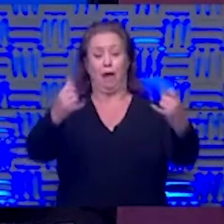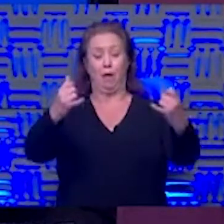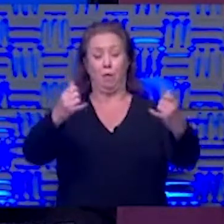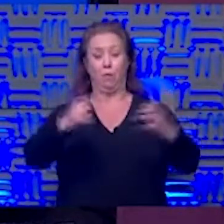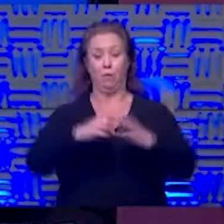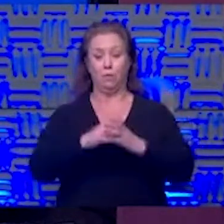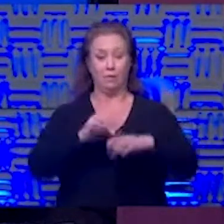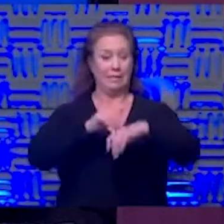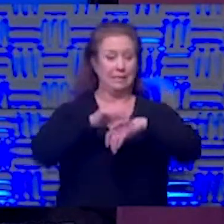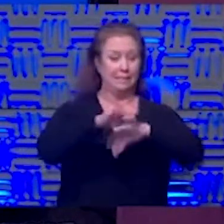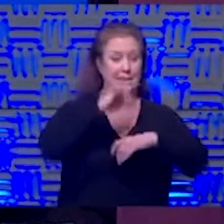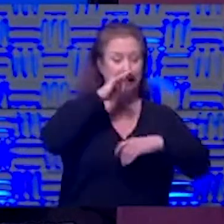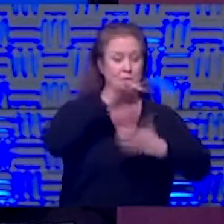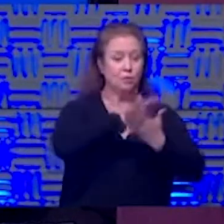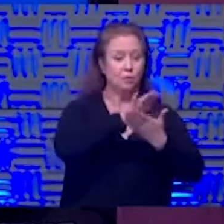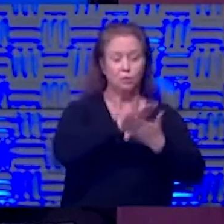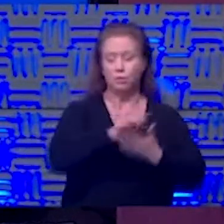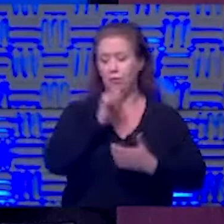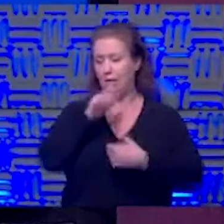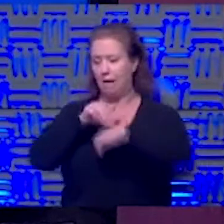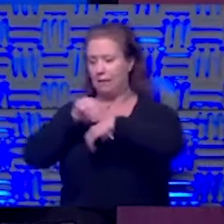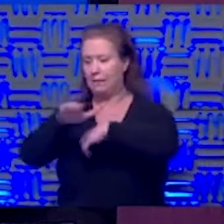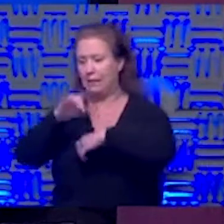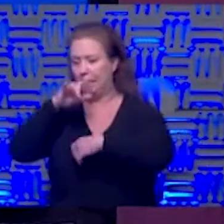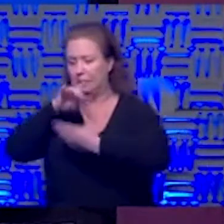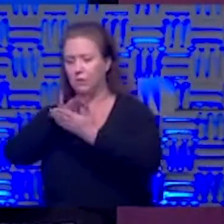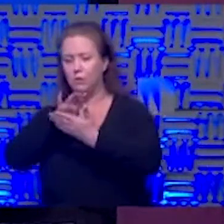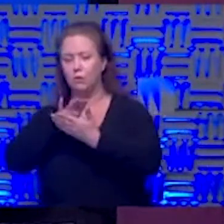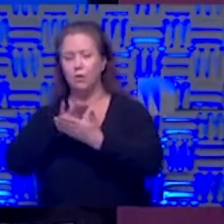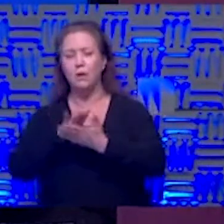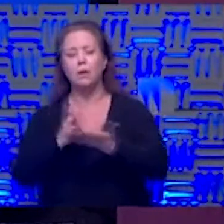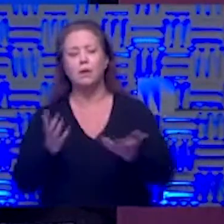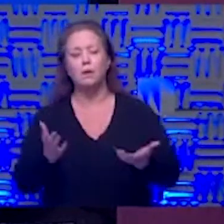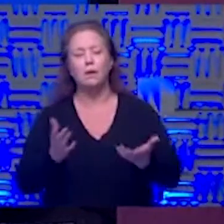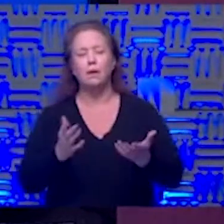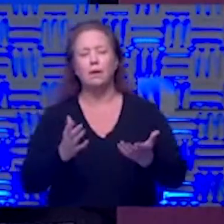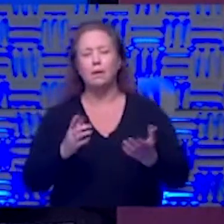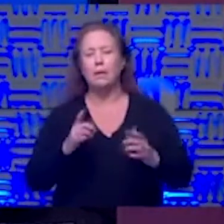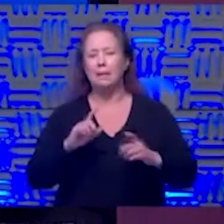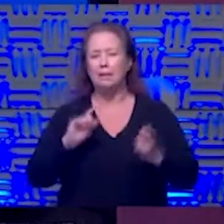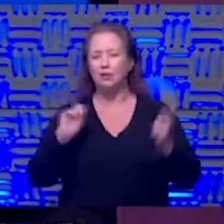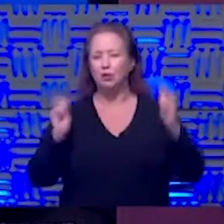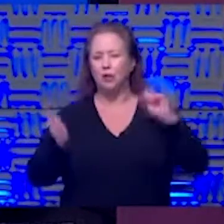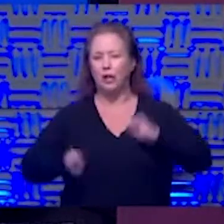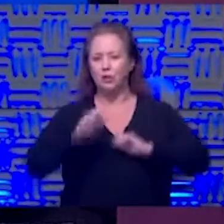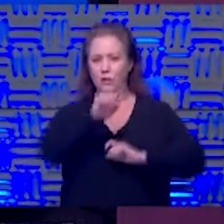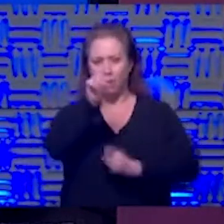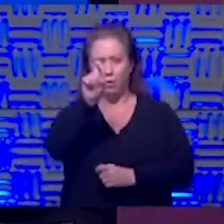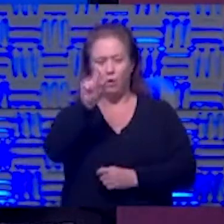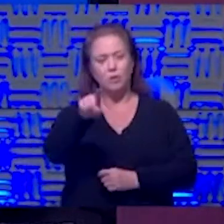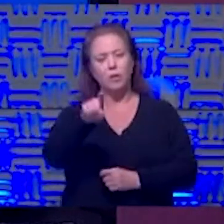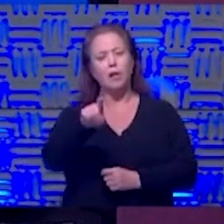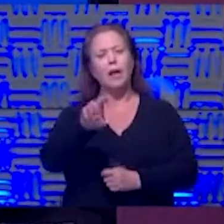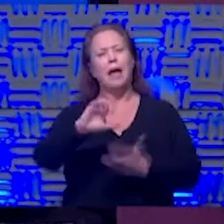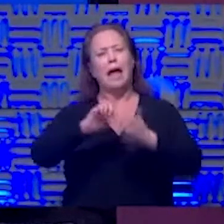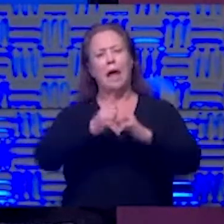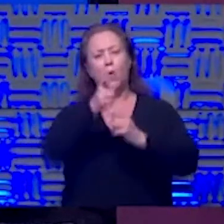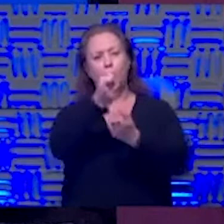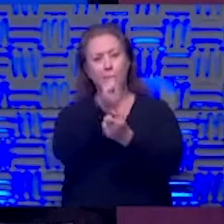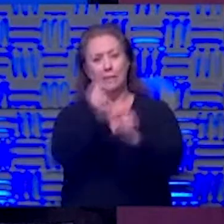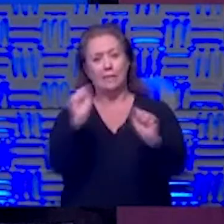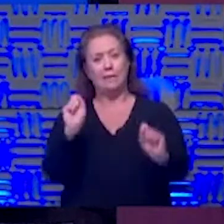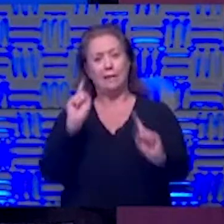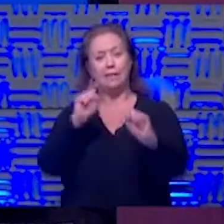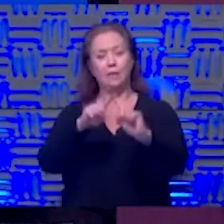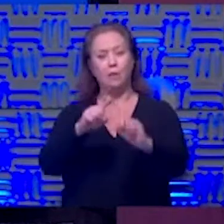my kids to school do i not send them to school let me ask that question differently what will keep you safe until